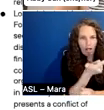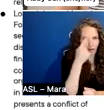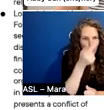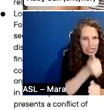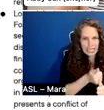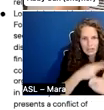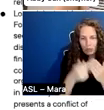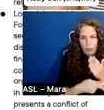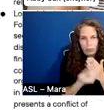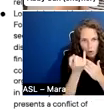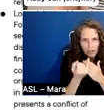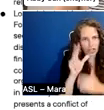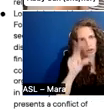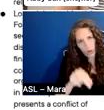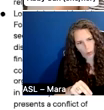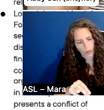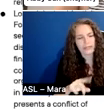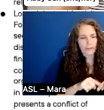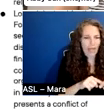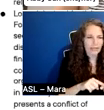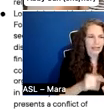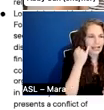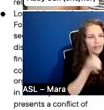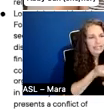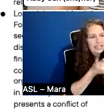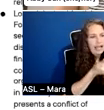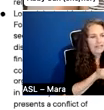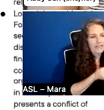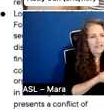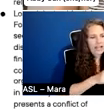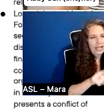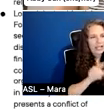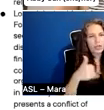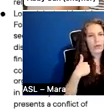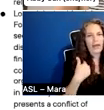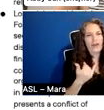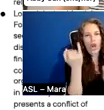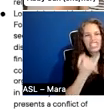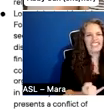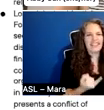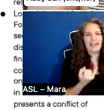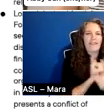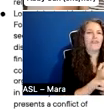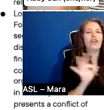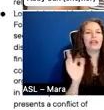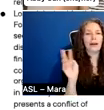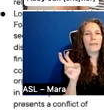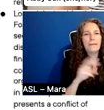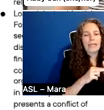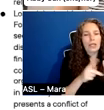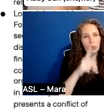is artistic freedom when it comes to self-financing. You are the one that is making all of the decisions,